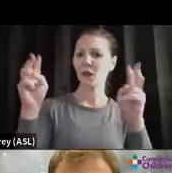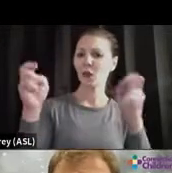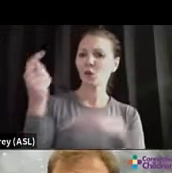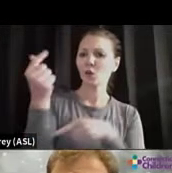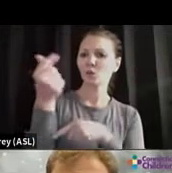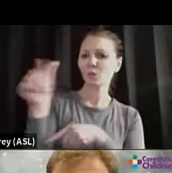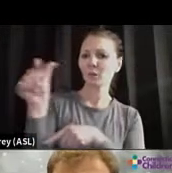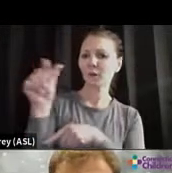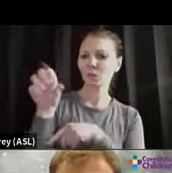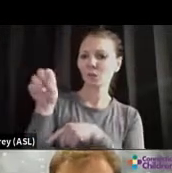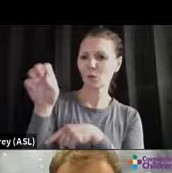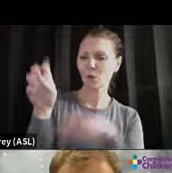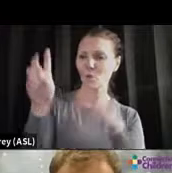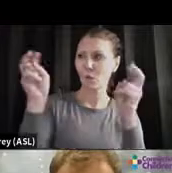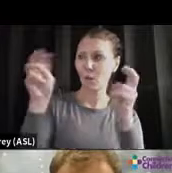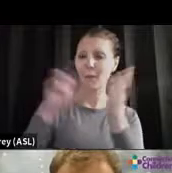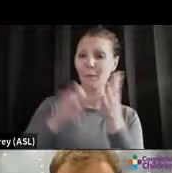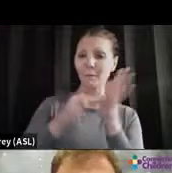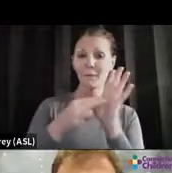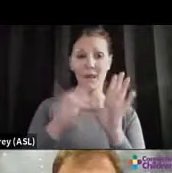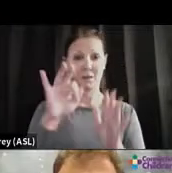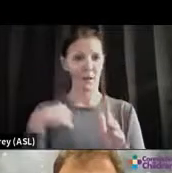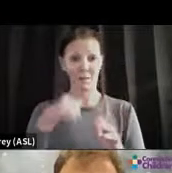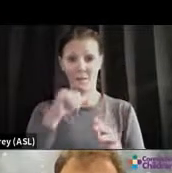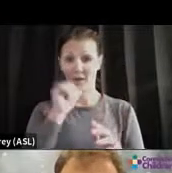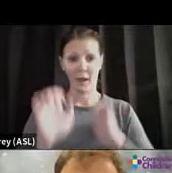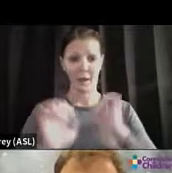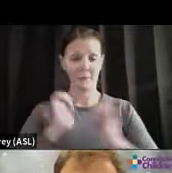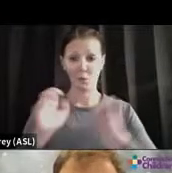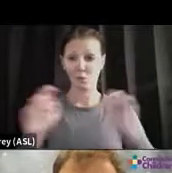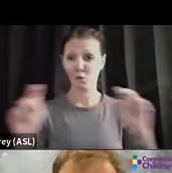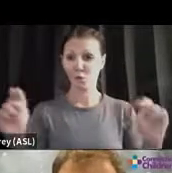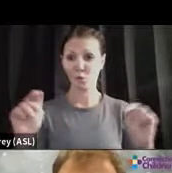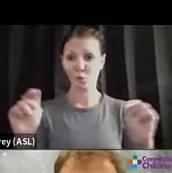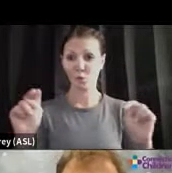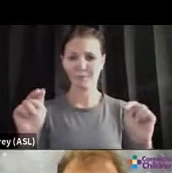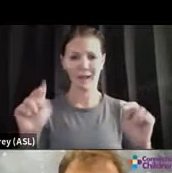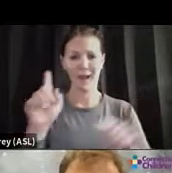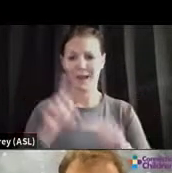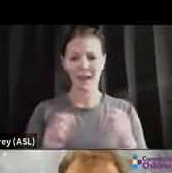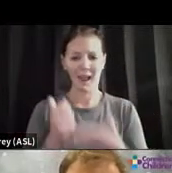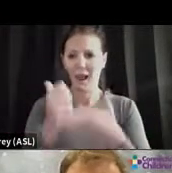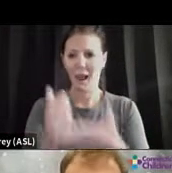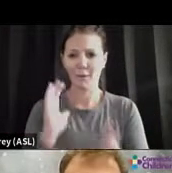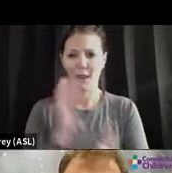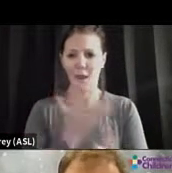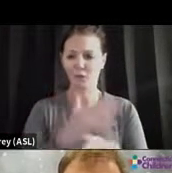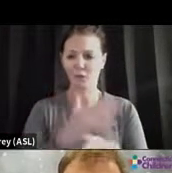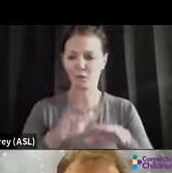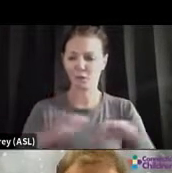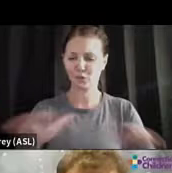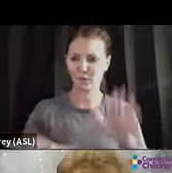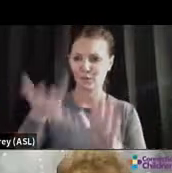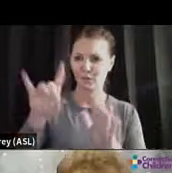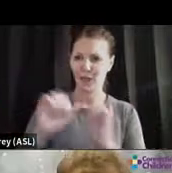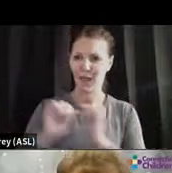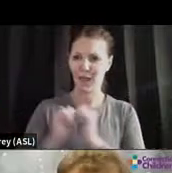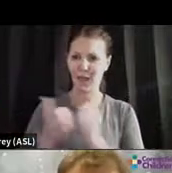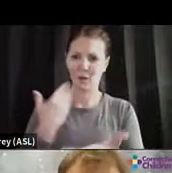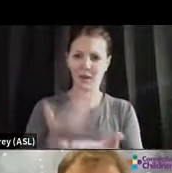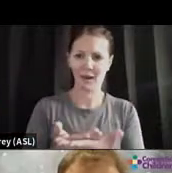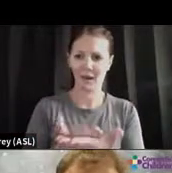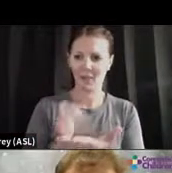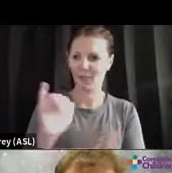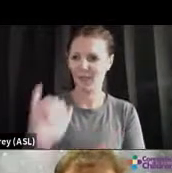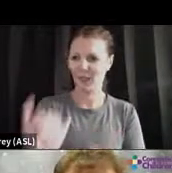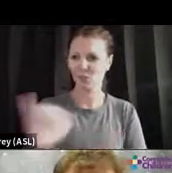we're not at our emotional neutral place, we can't help anchor our children to get back to that emotional neutral place.